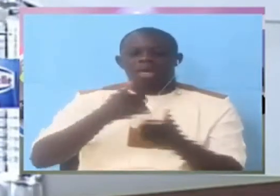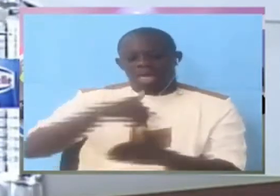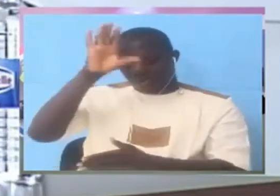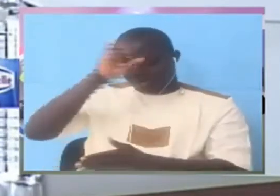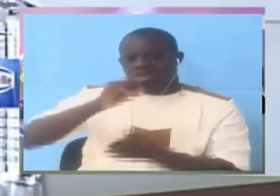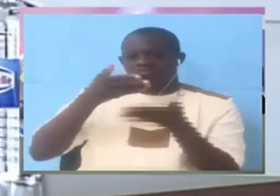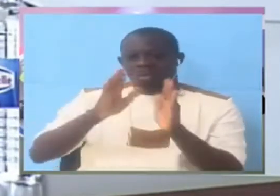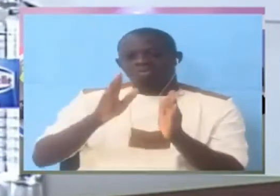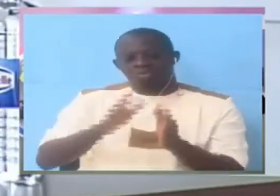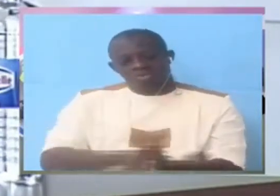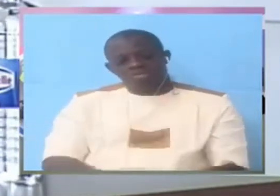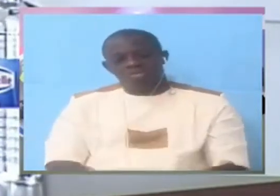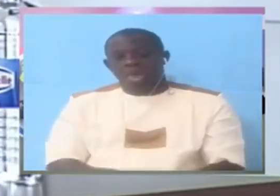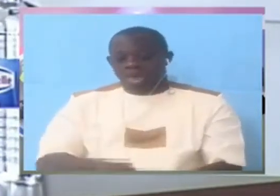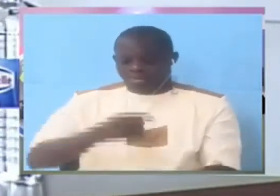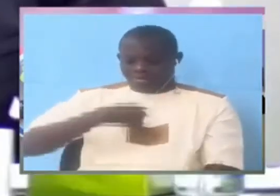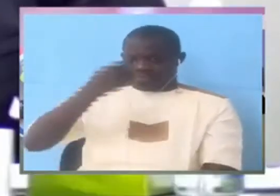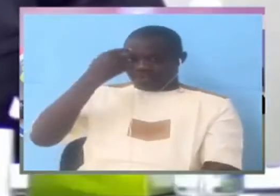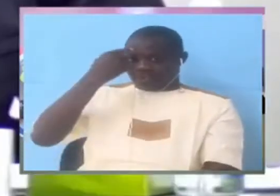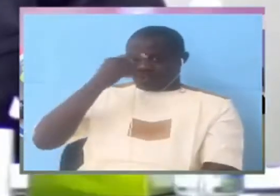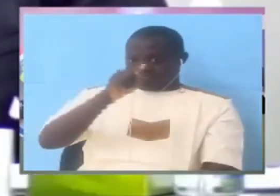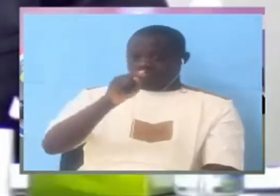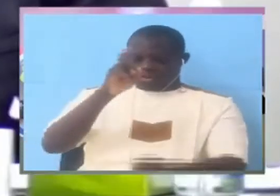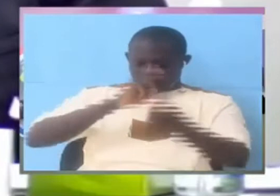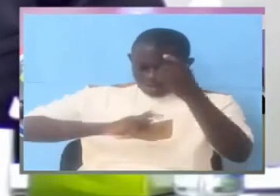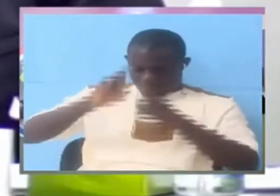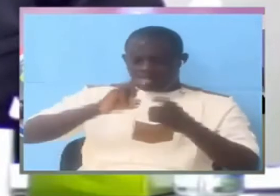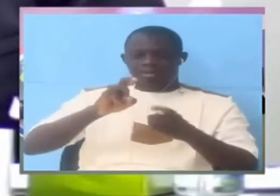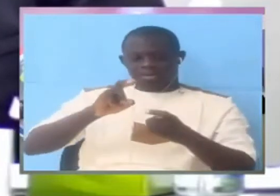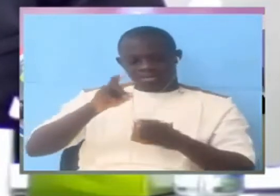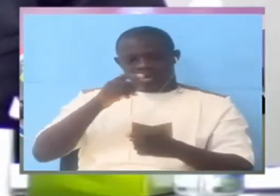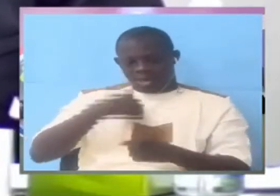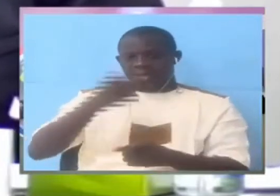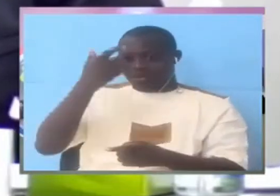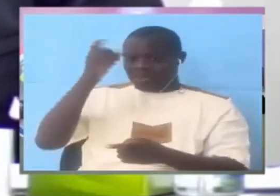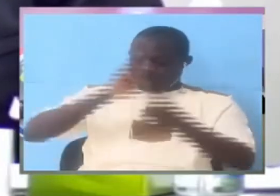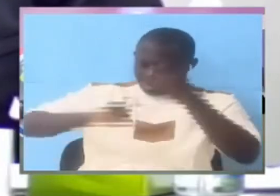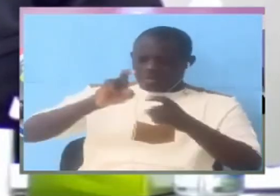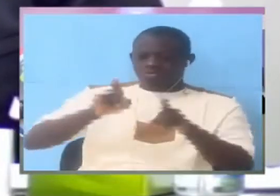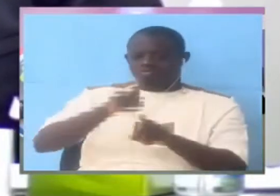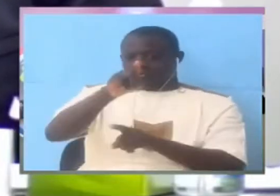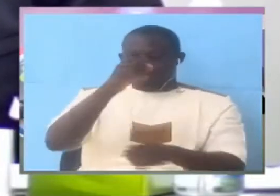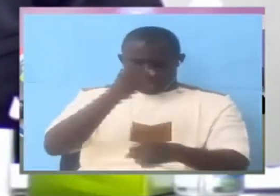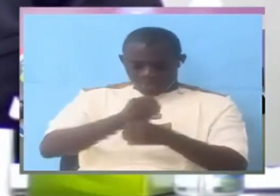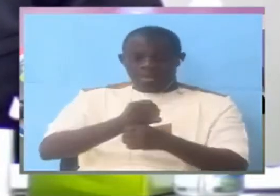I think you are again trivializing a terrible situation.